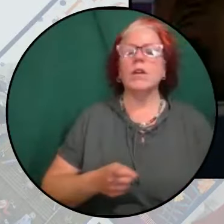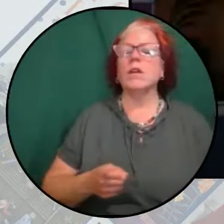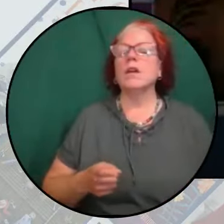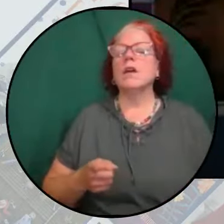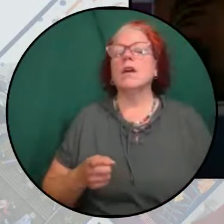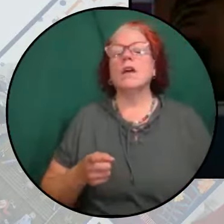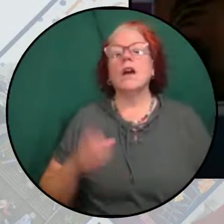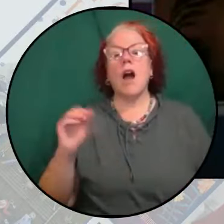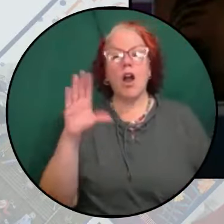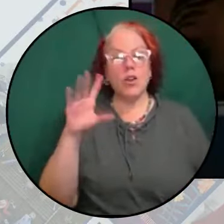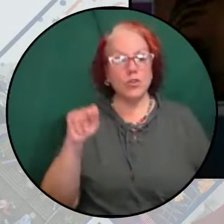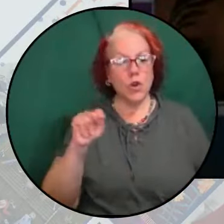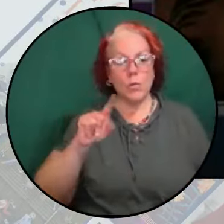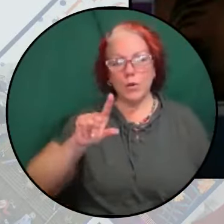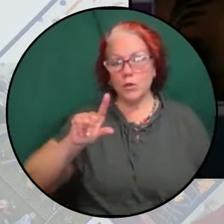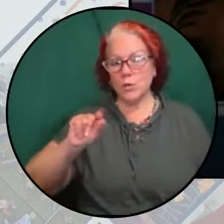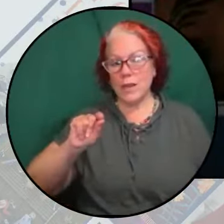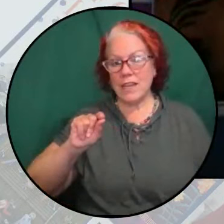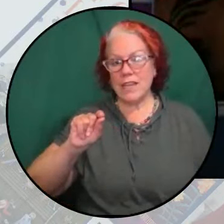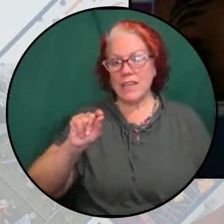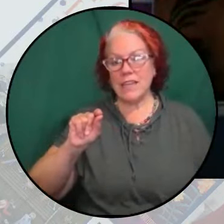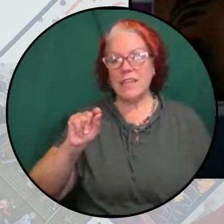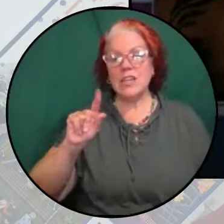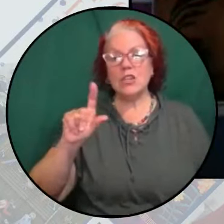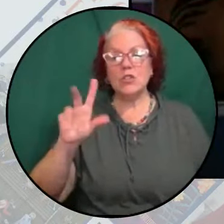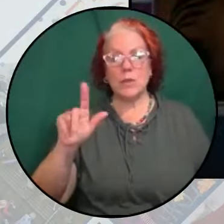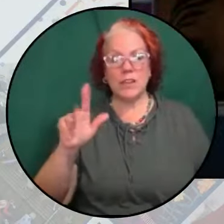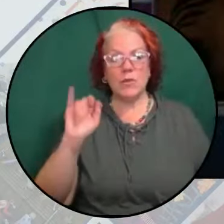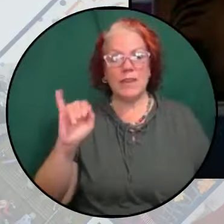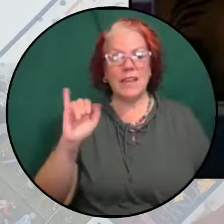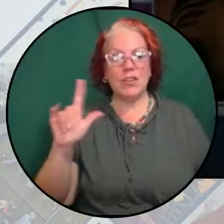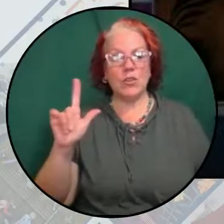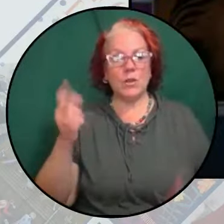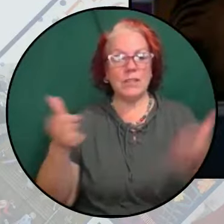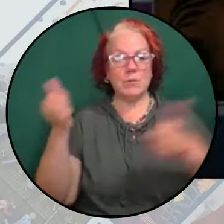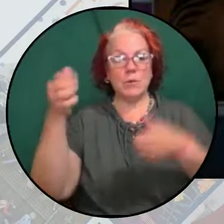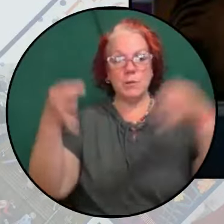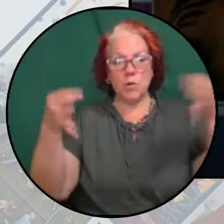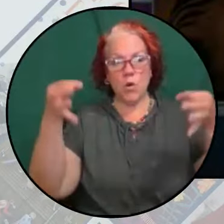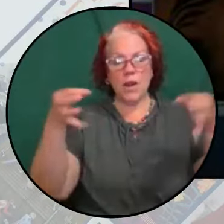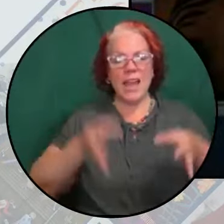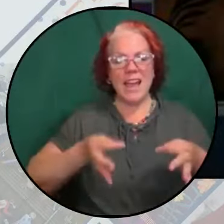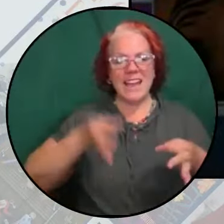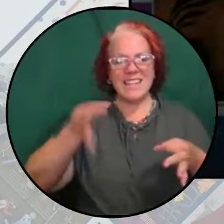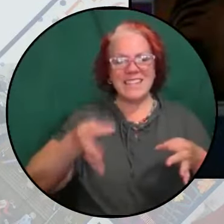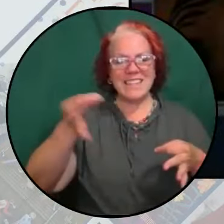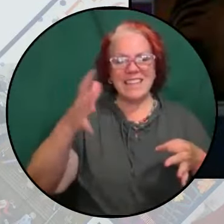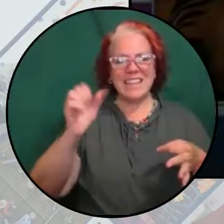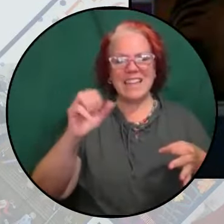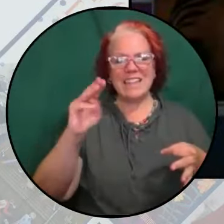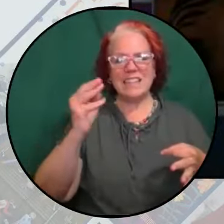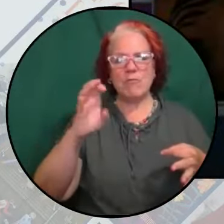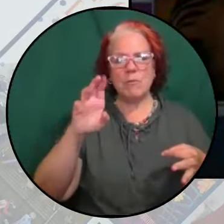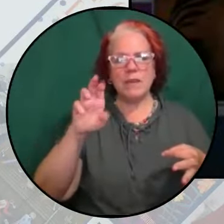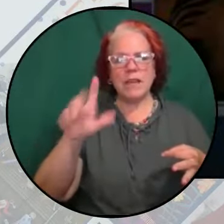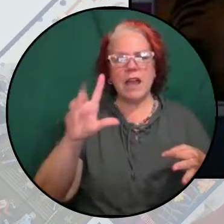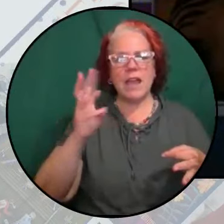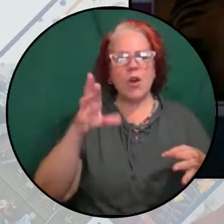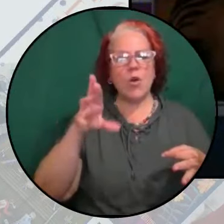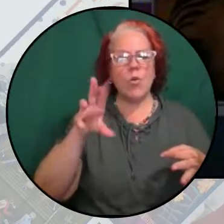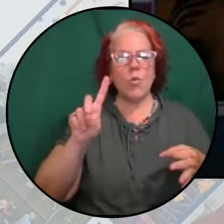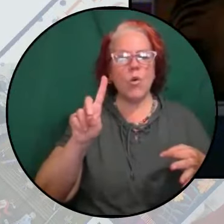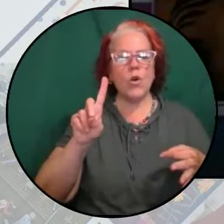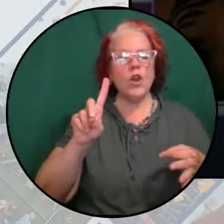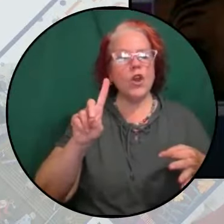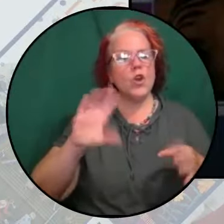October, 2023, Illinois Supreme Court indefinitely delayed the case of Mikael Ward, who was coerced